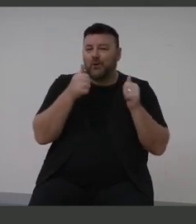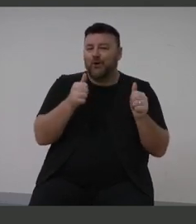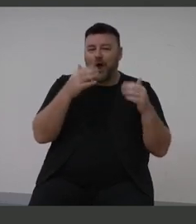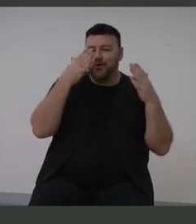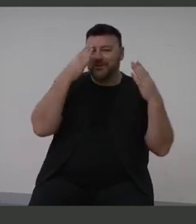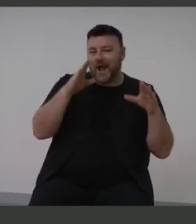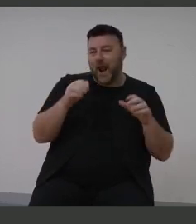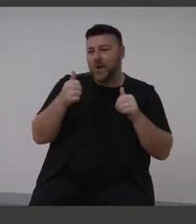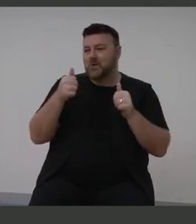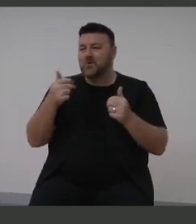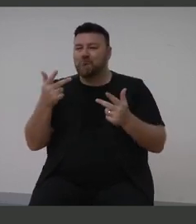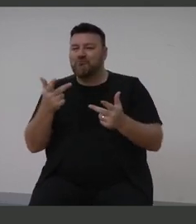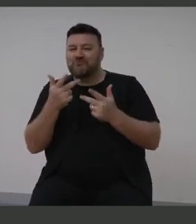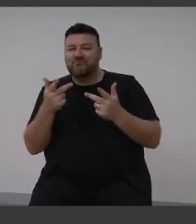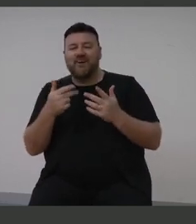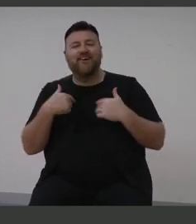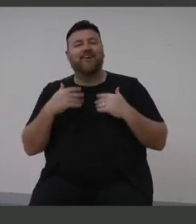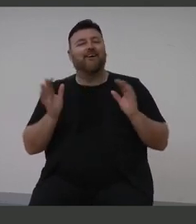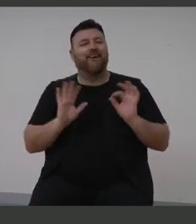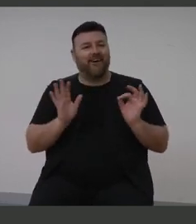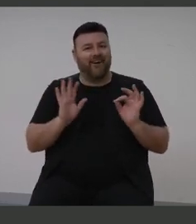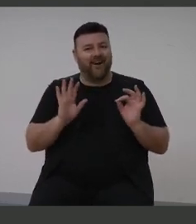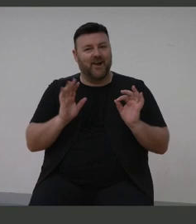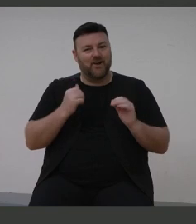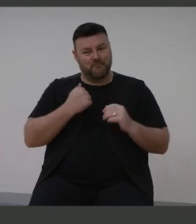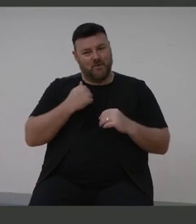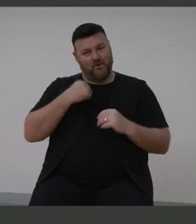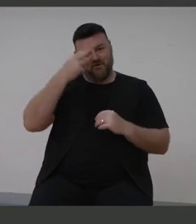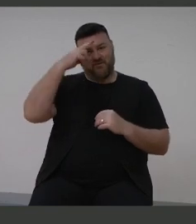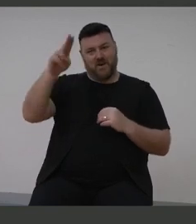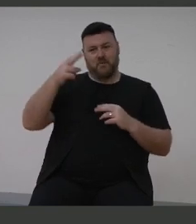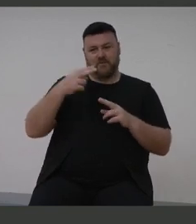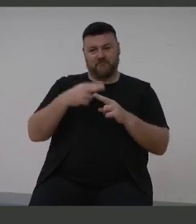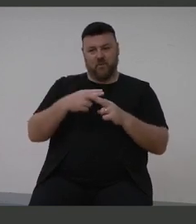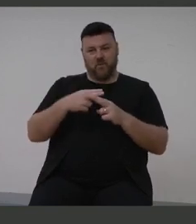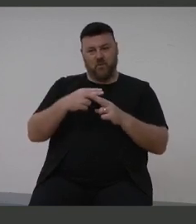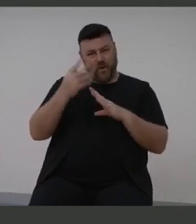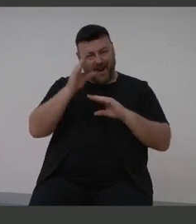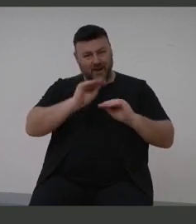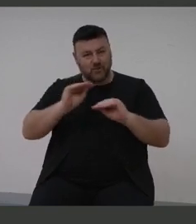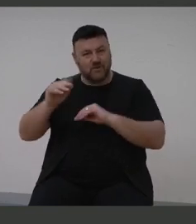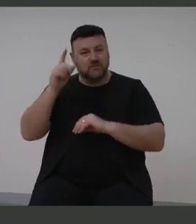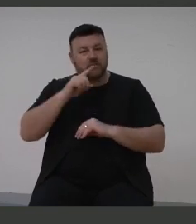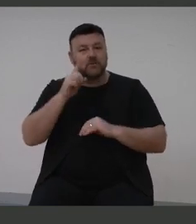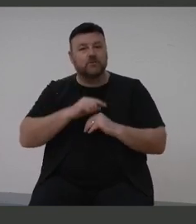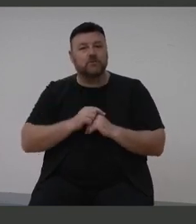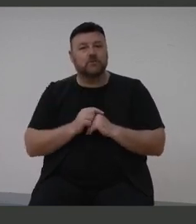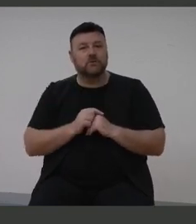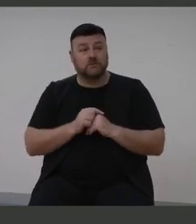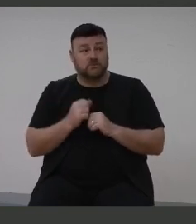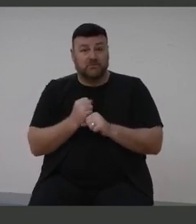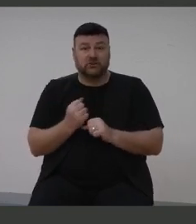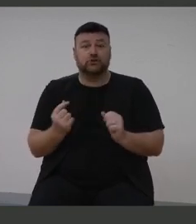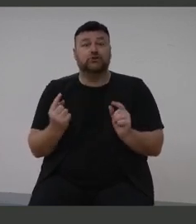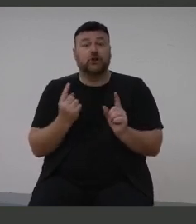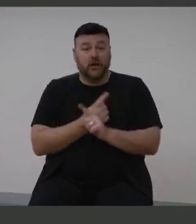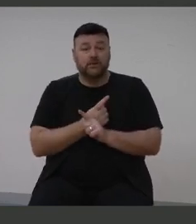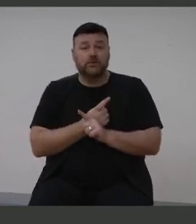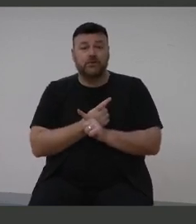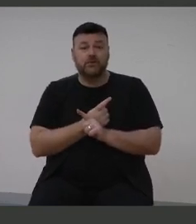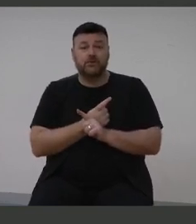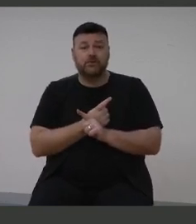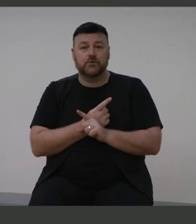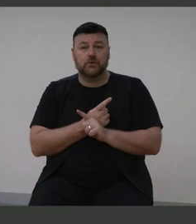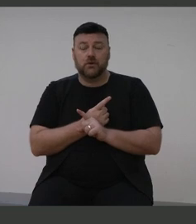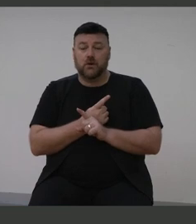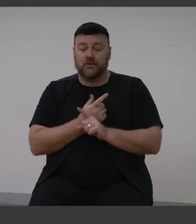or whatever it might be, to raise awareness to actually educate people and together make a change. So, look, this is very close to my heart. I'll wear this